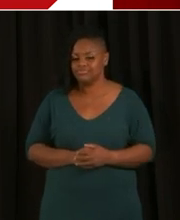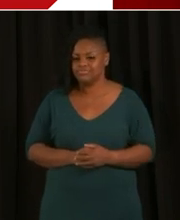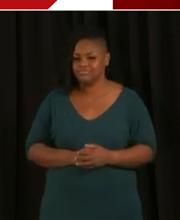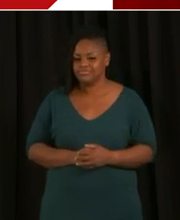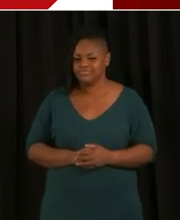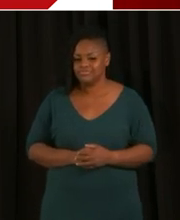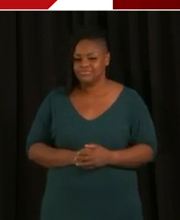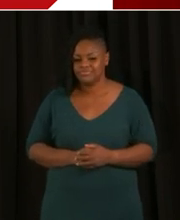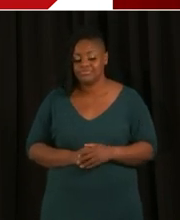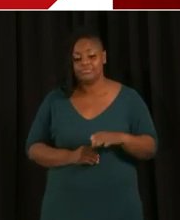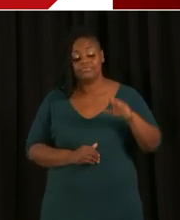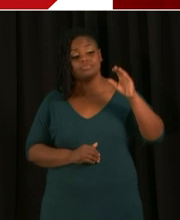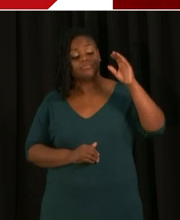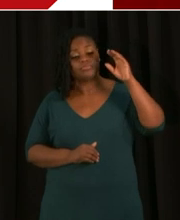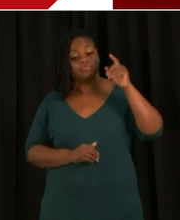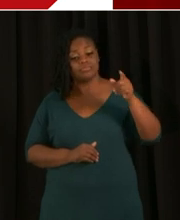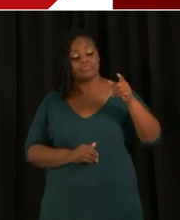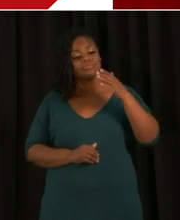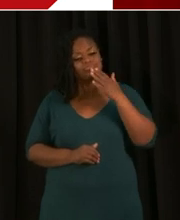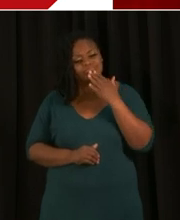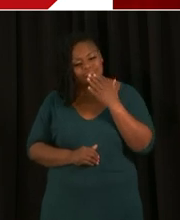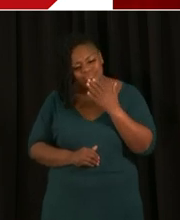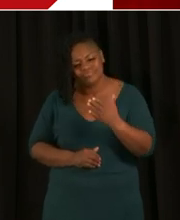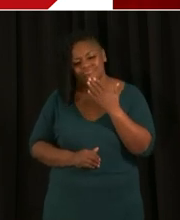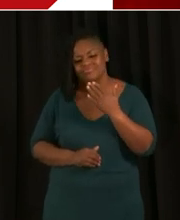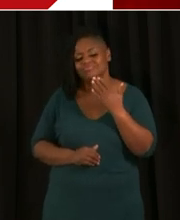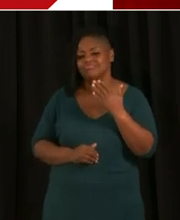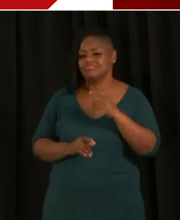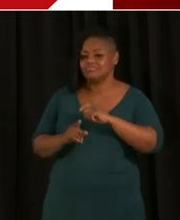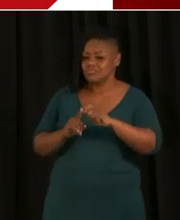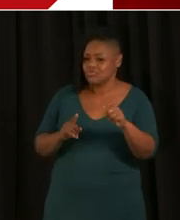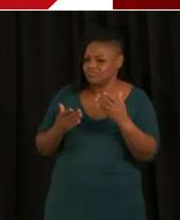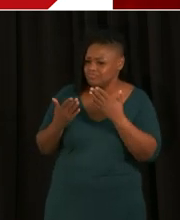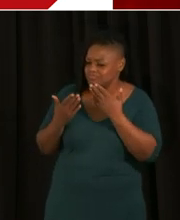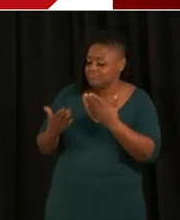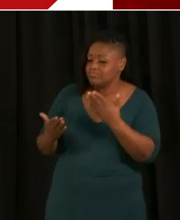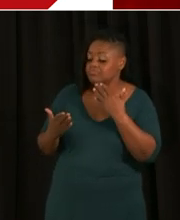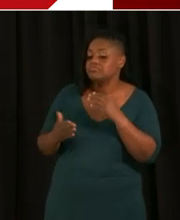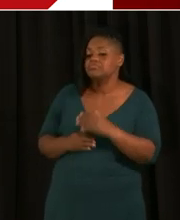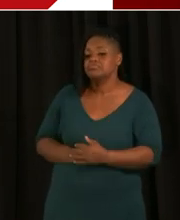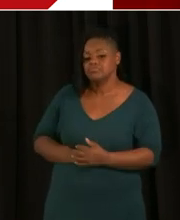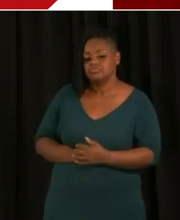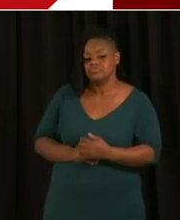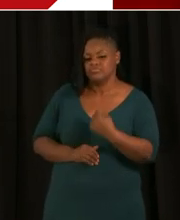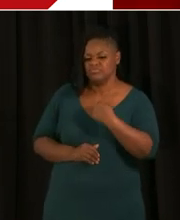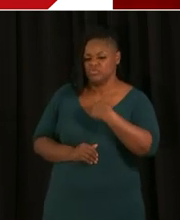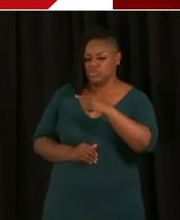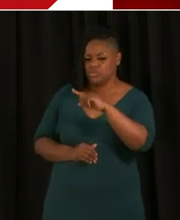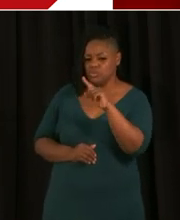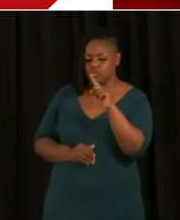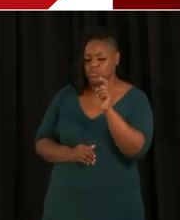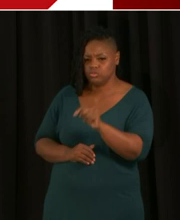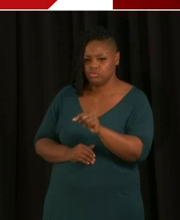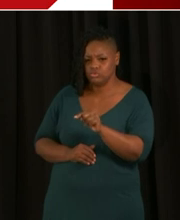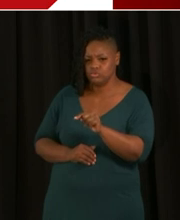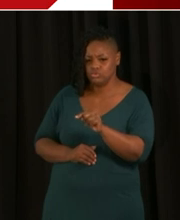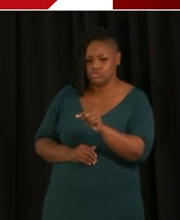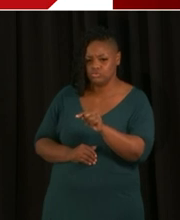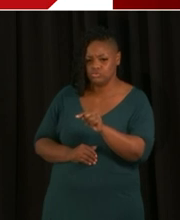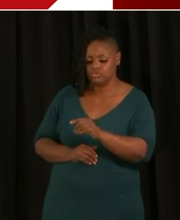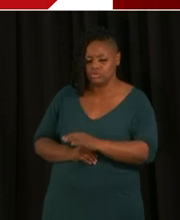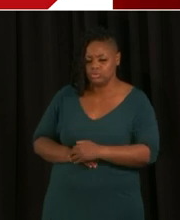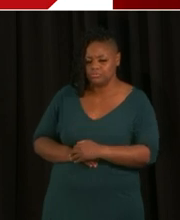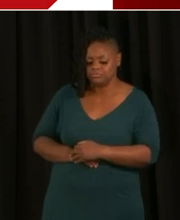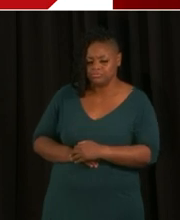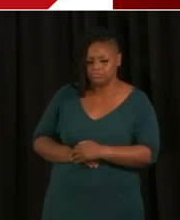Yes. Hi. Thanks so much, and thanks for doing these calls. My question is, you know, there have been three different